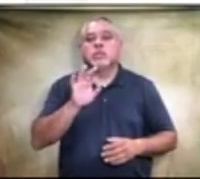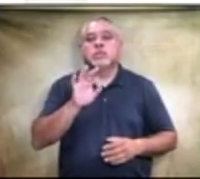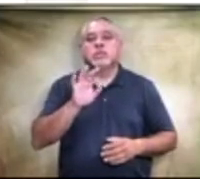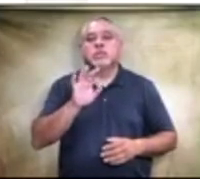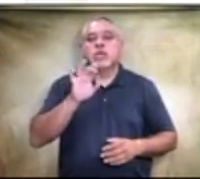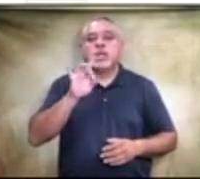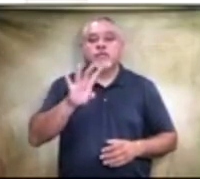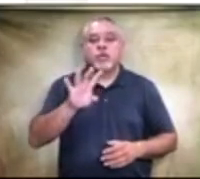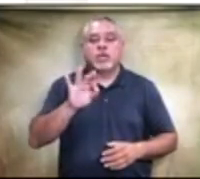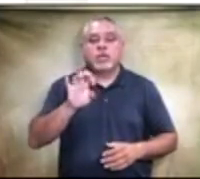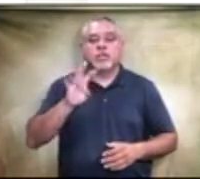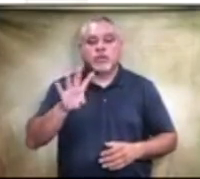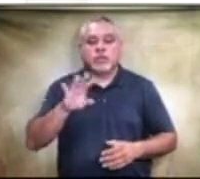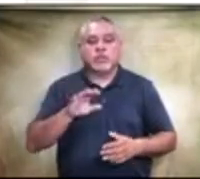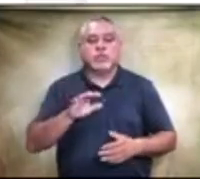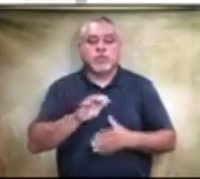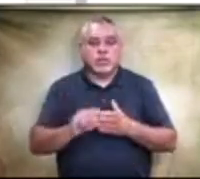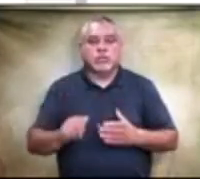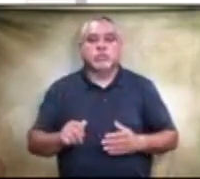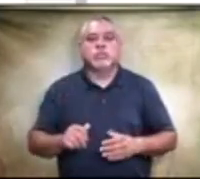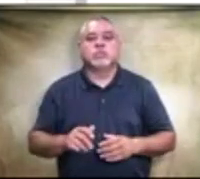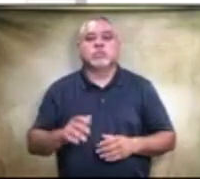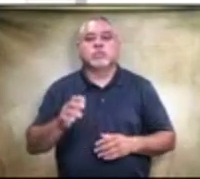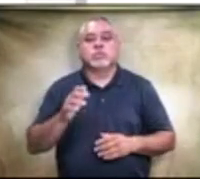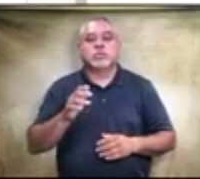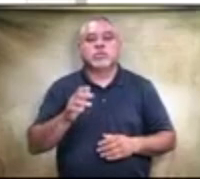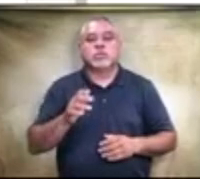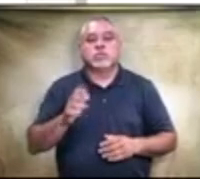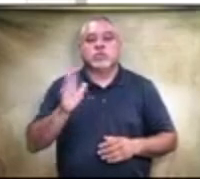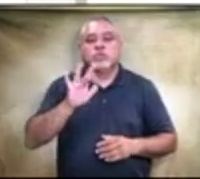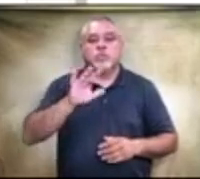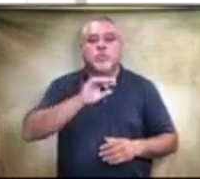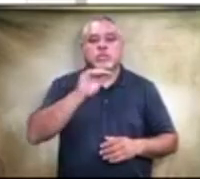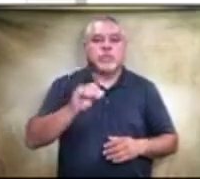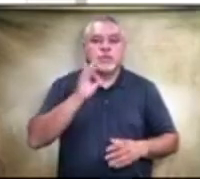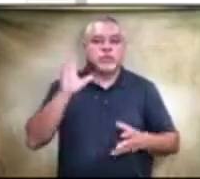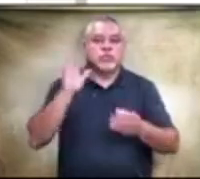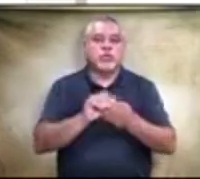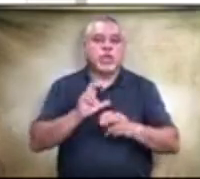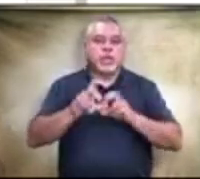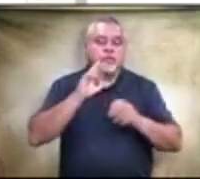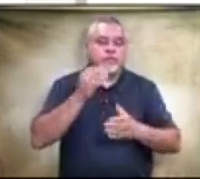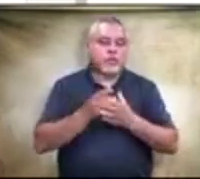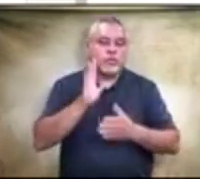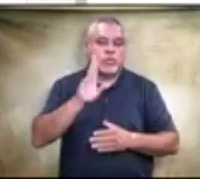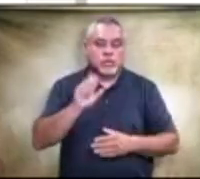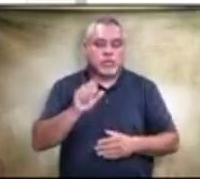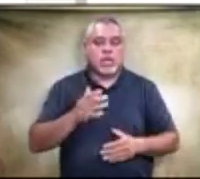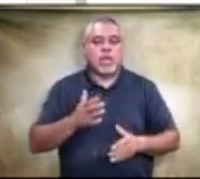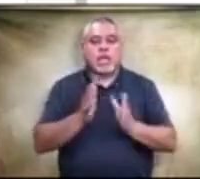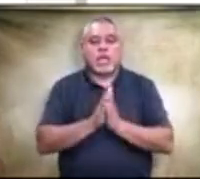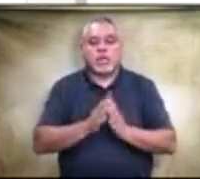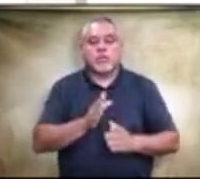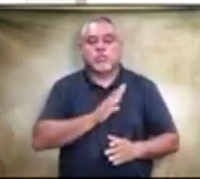that is roughly 25 percent of the allocated funds for buses so we are asking the board to approve the purchase of 10 buses